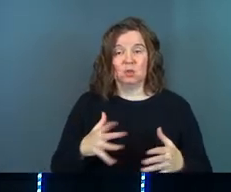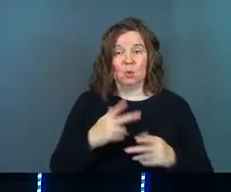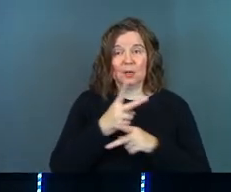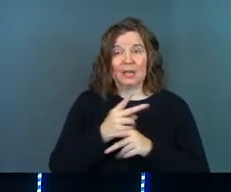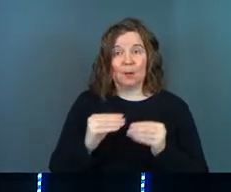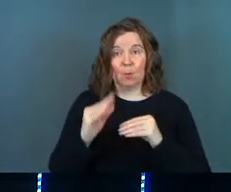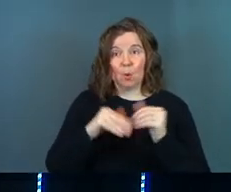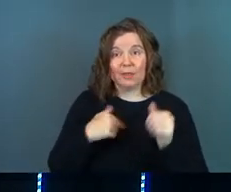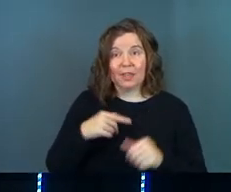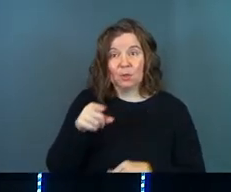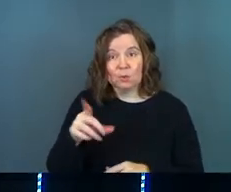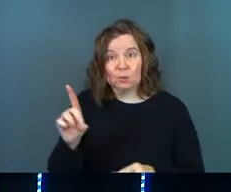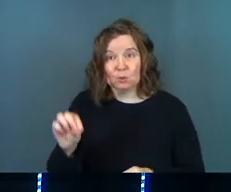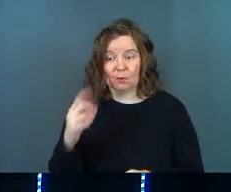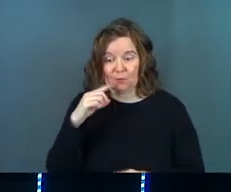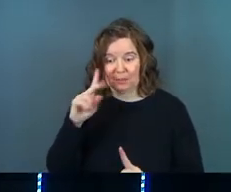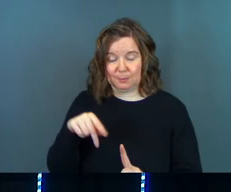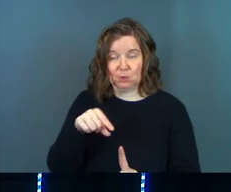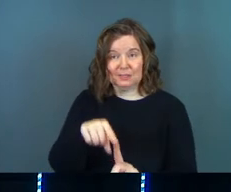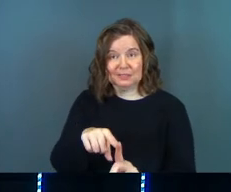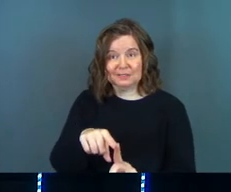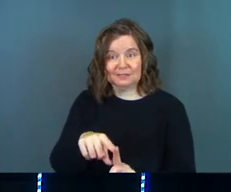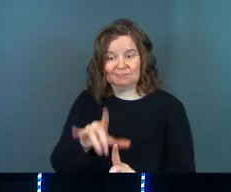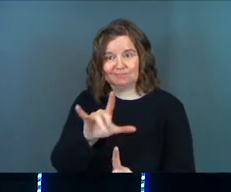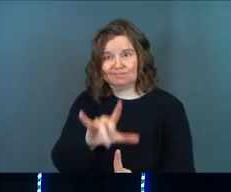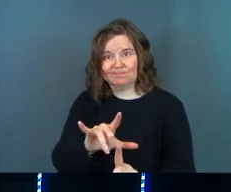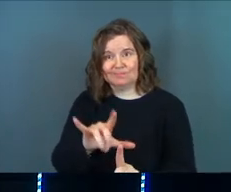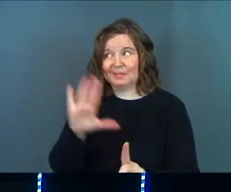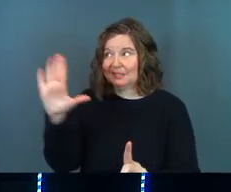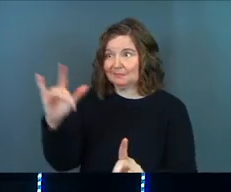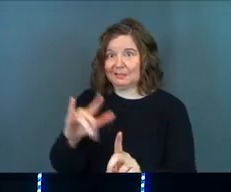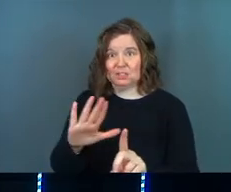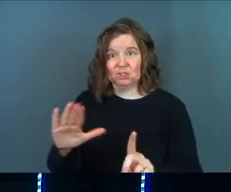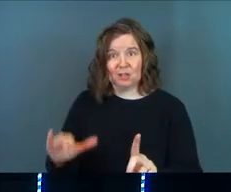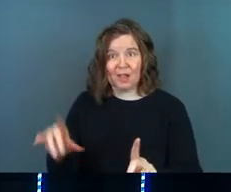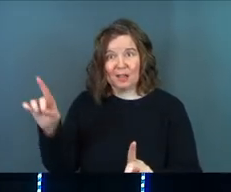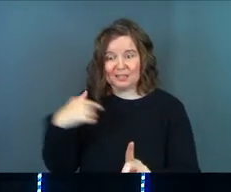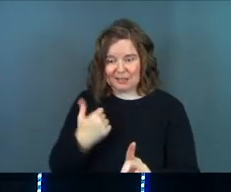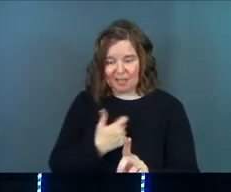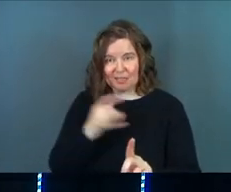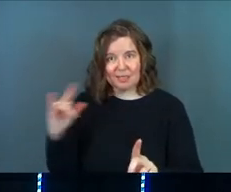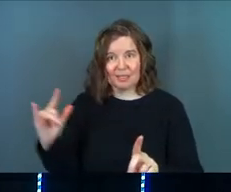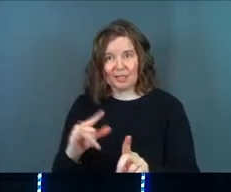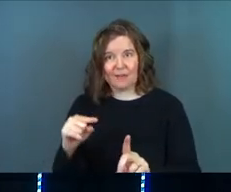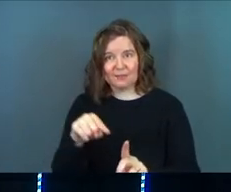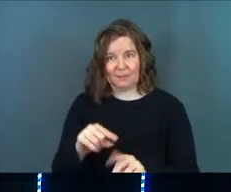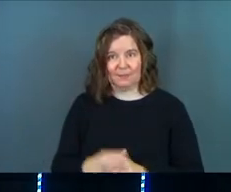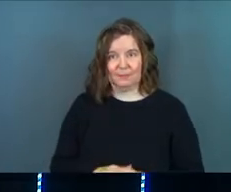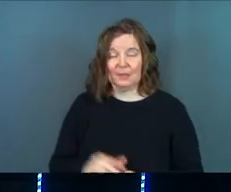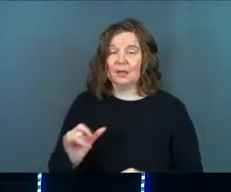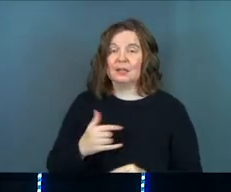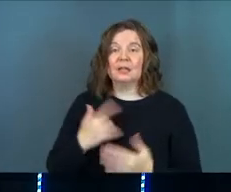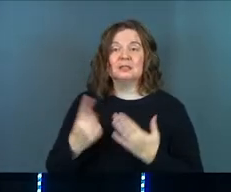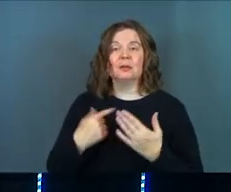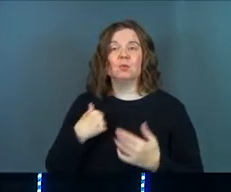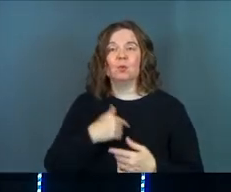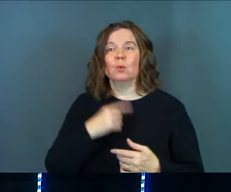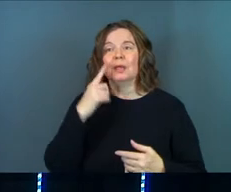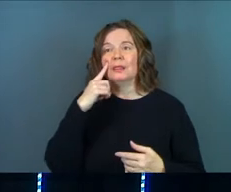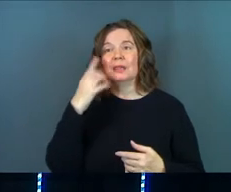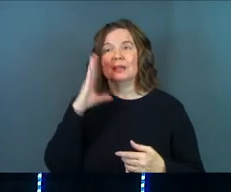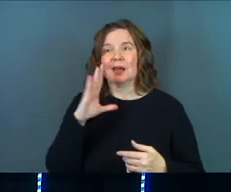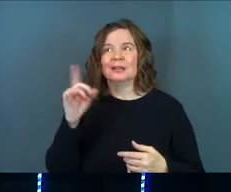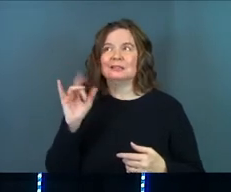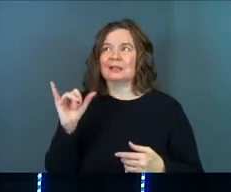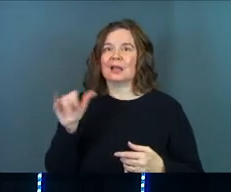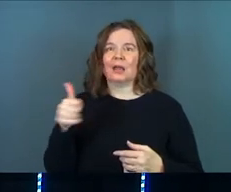already cares more than you do for this person, right? This person is his child. He loves them. And it's like sometimes we think